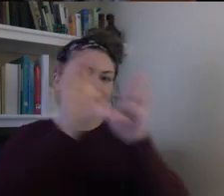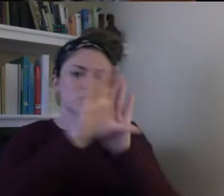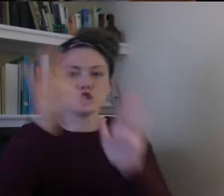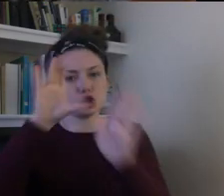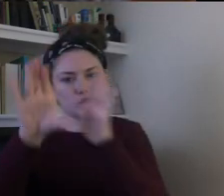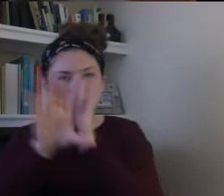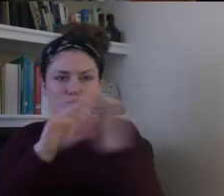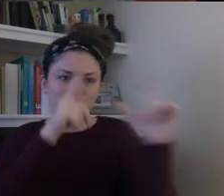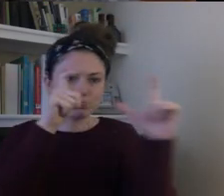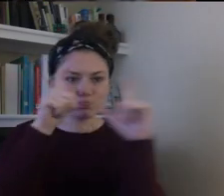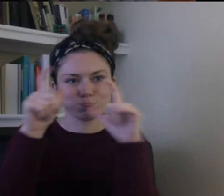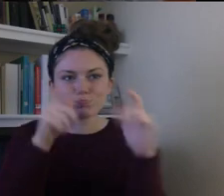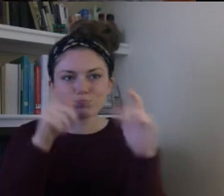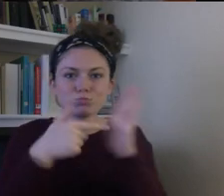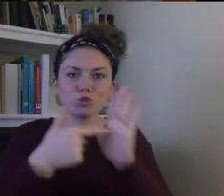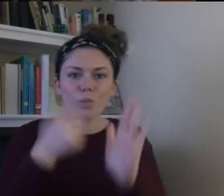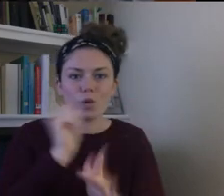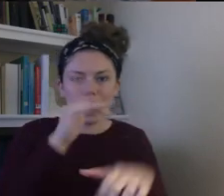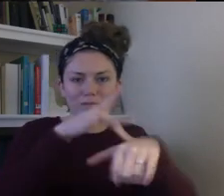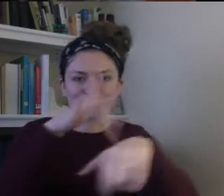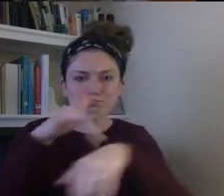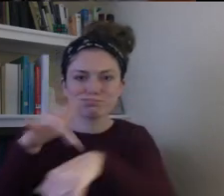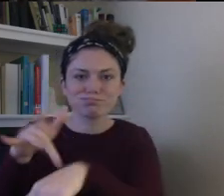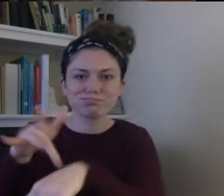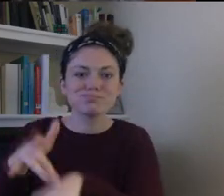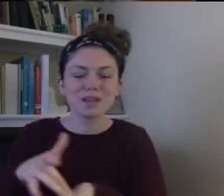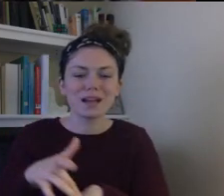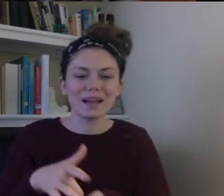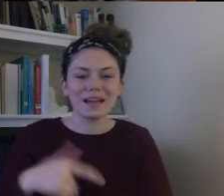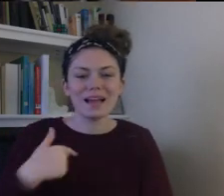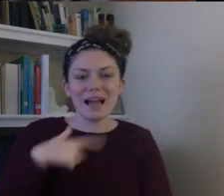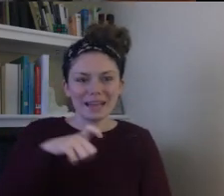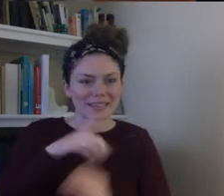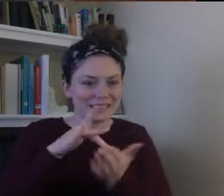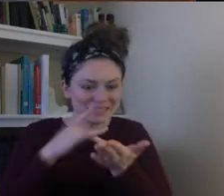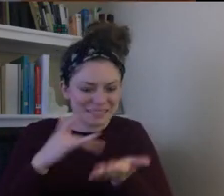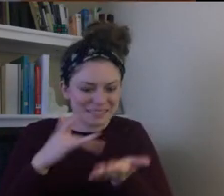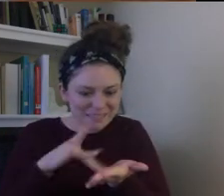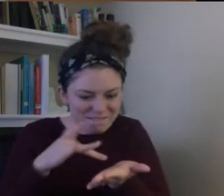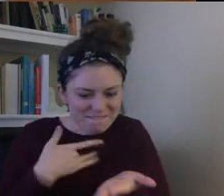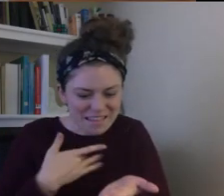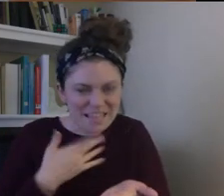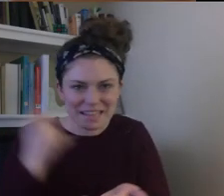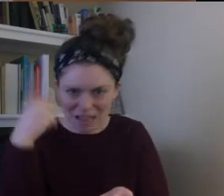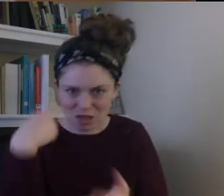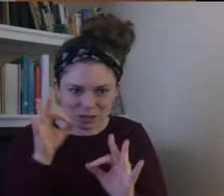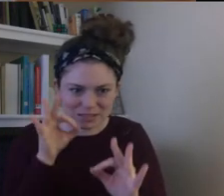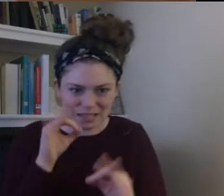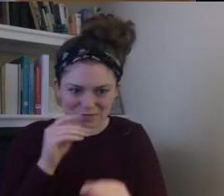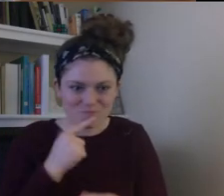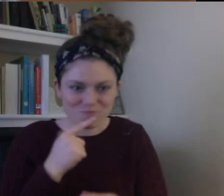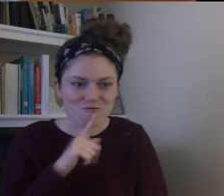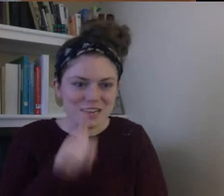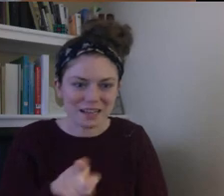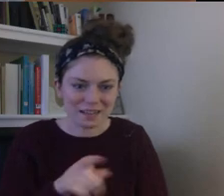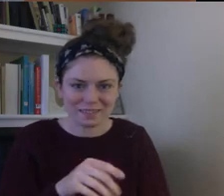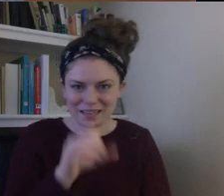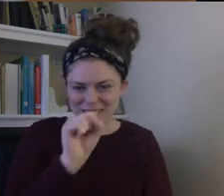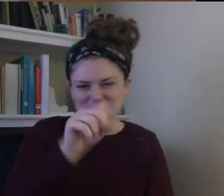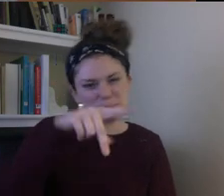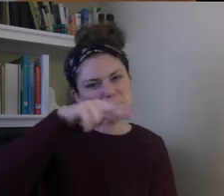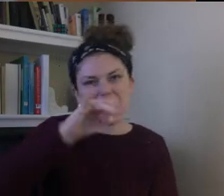that the monsters went. It looks like a, like a spiral. I had to feel it because it looks so real to me. And I first got it.